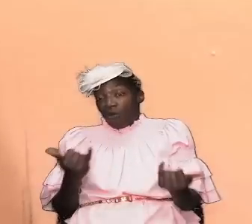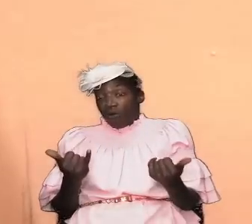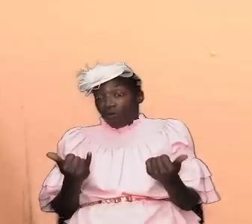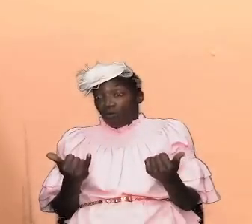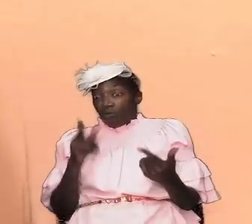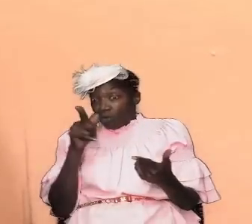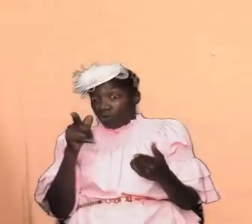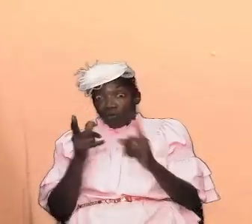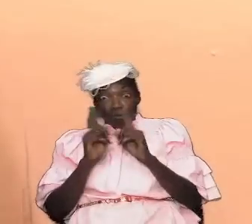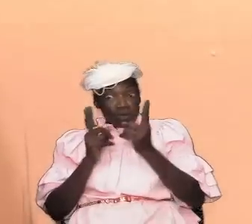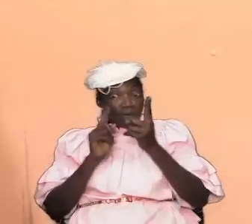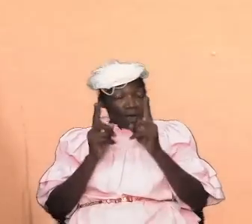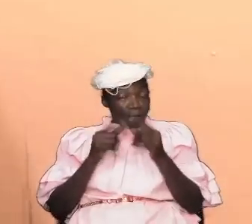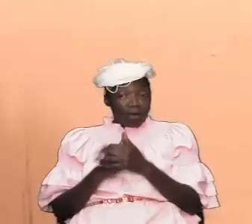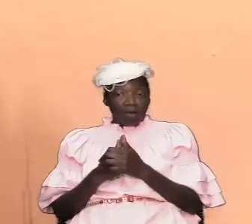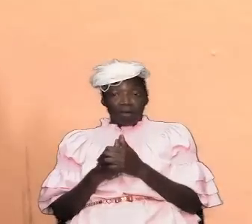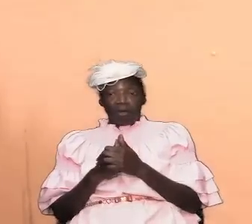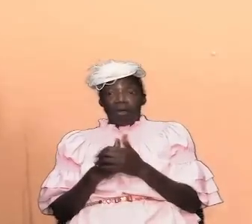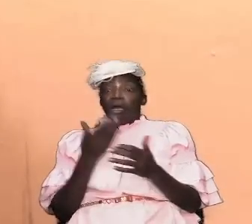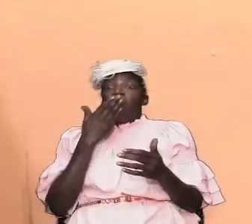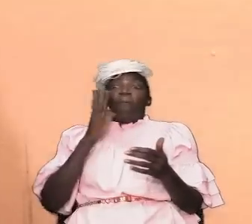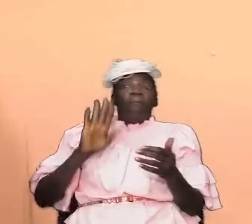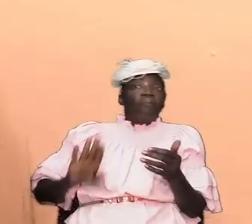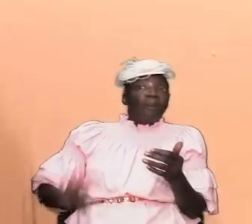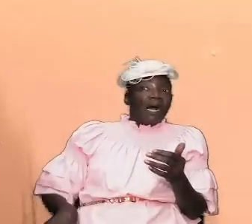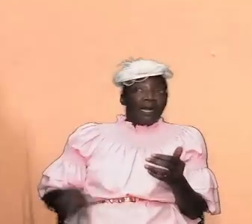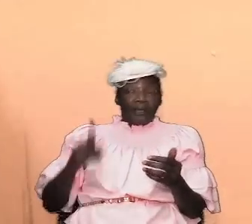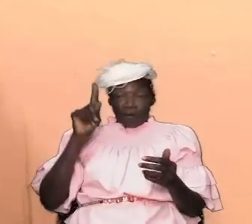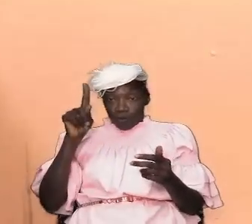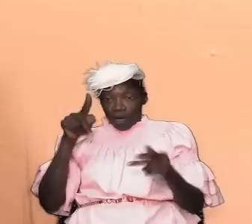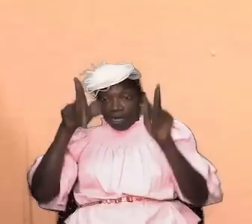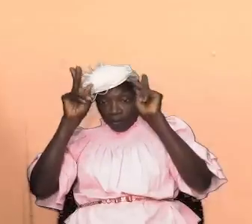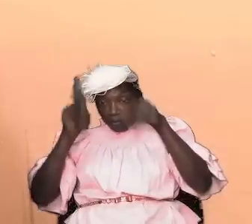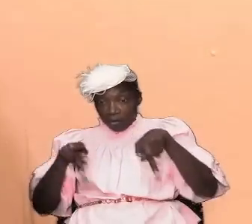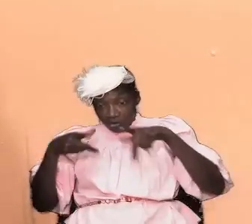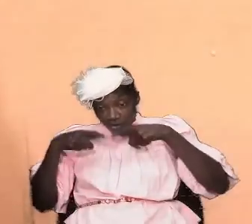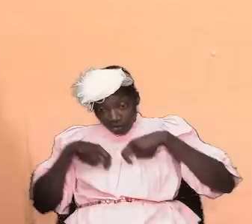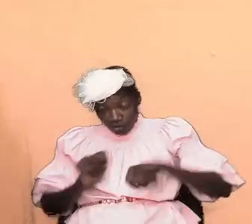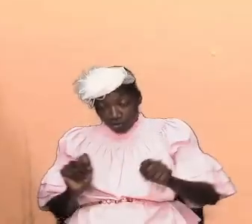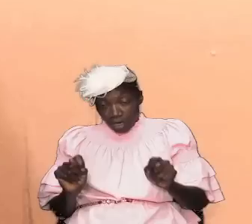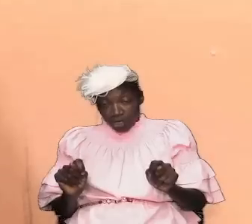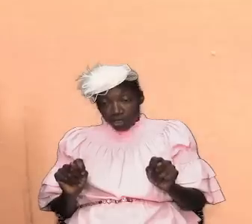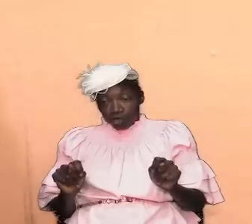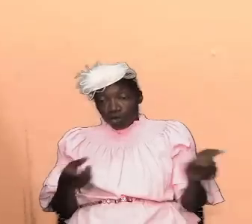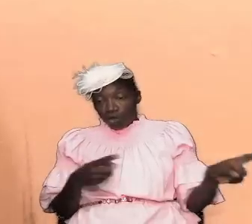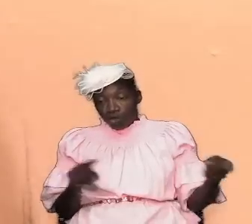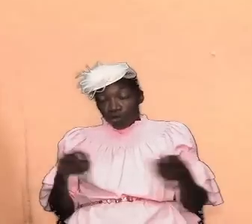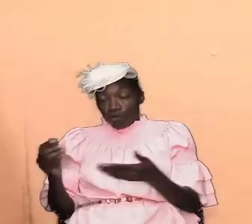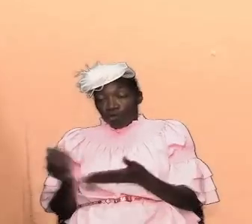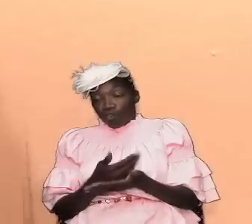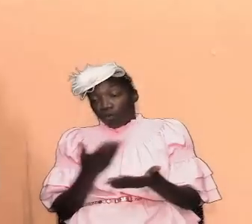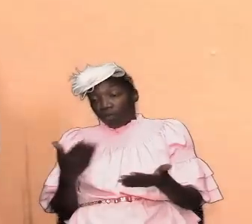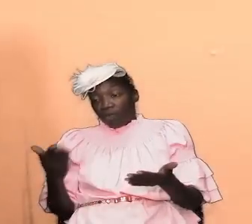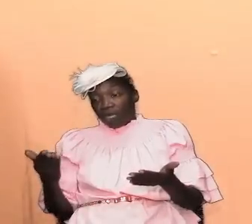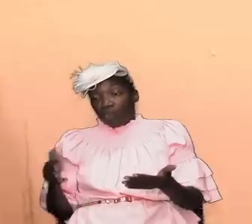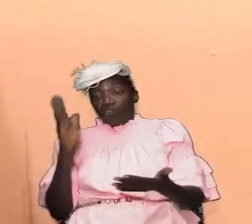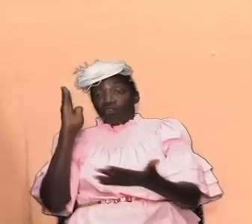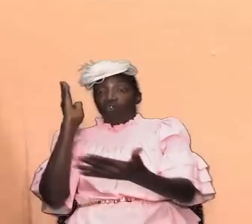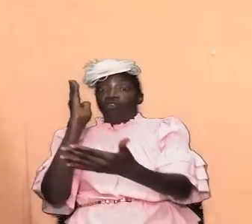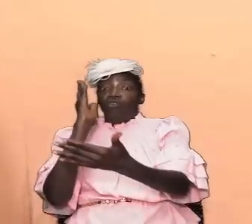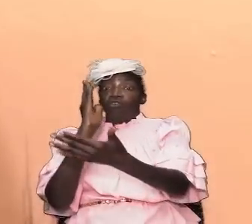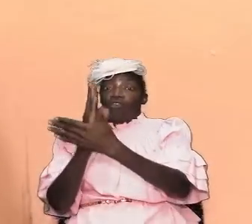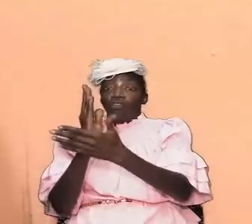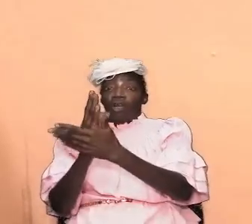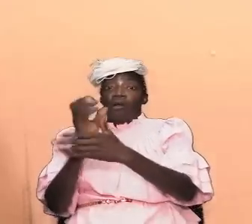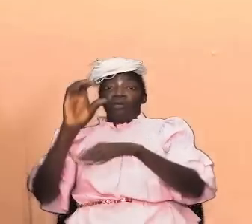one individual tried to do some things to destabilize and to tear